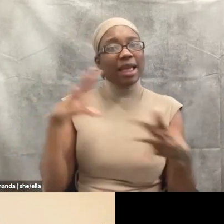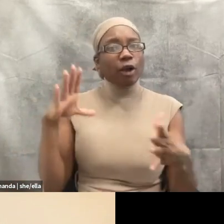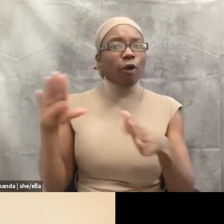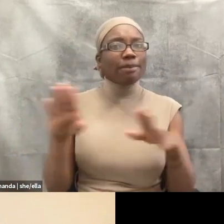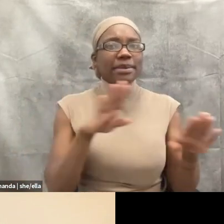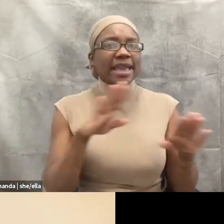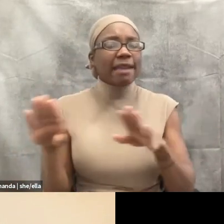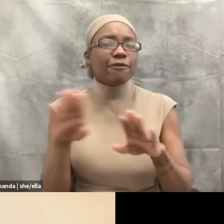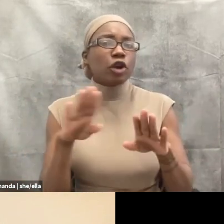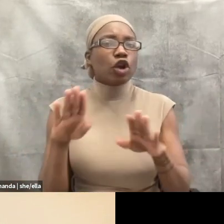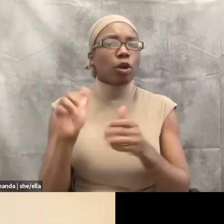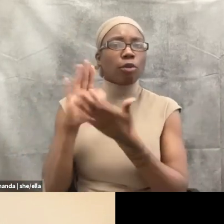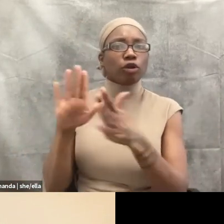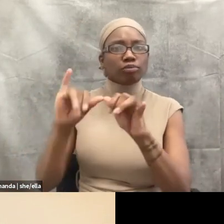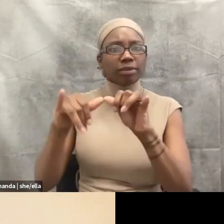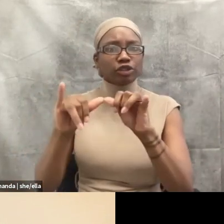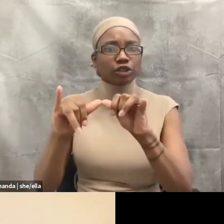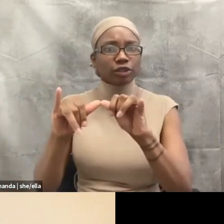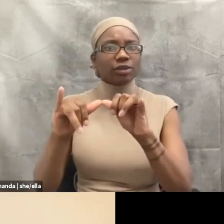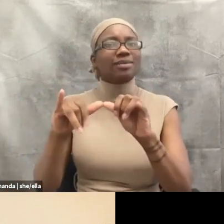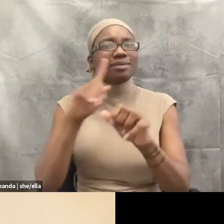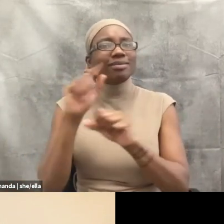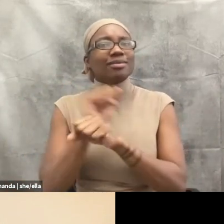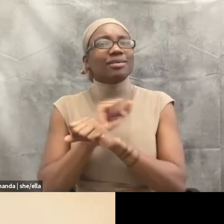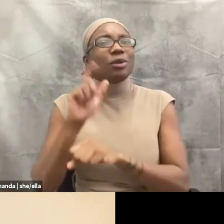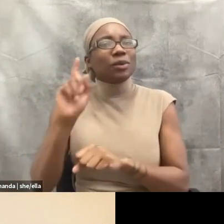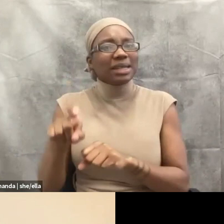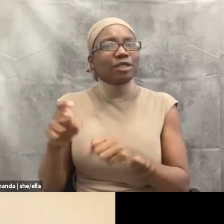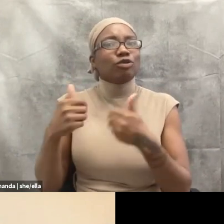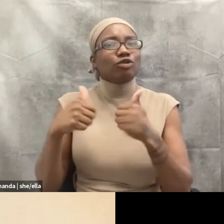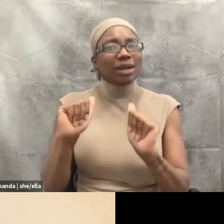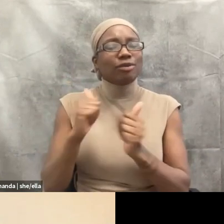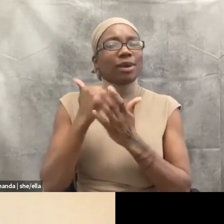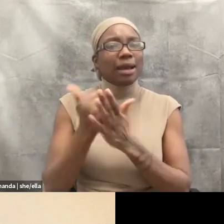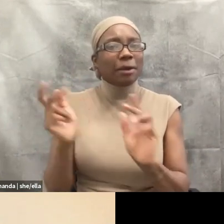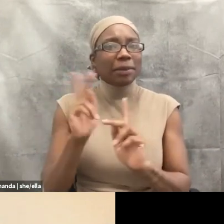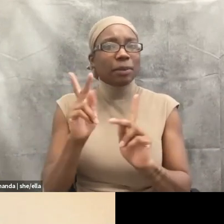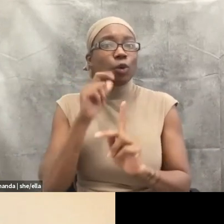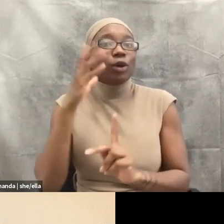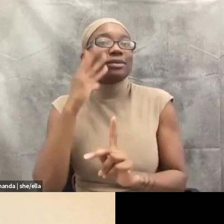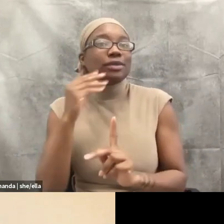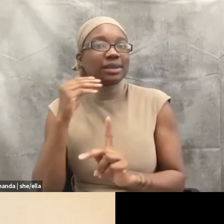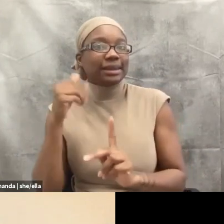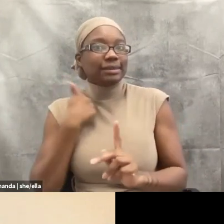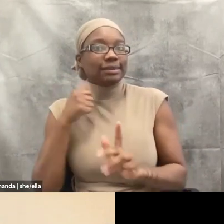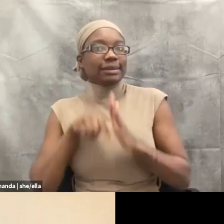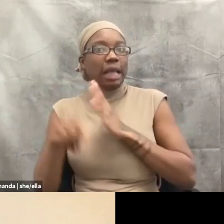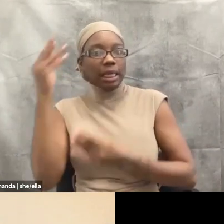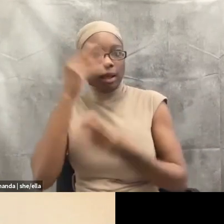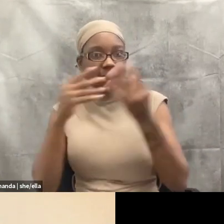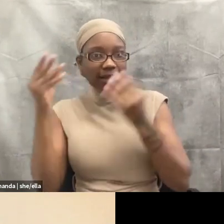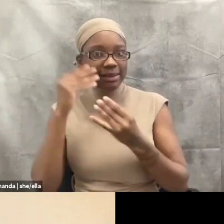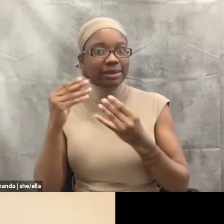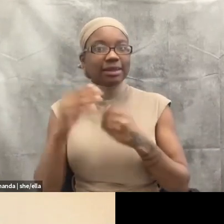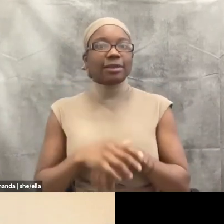always the worst possible outcome. Um, like there are other outcomes that might be more difficult for that